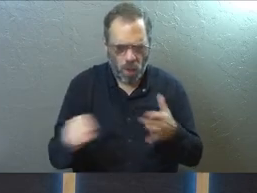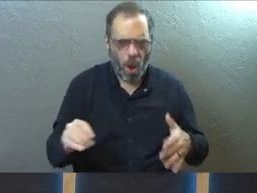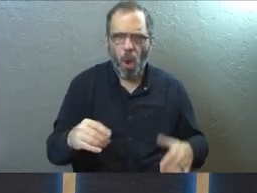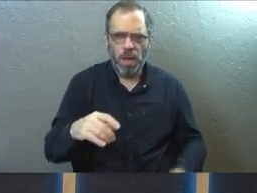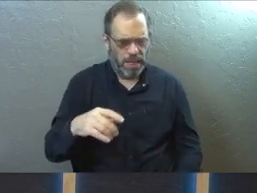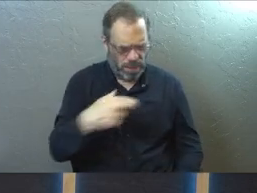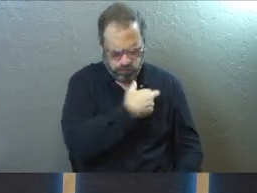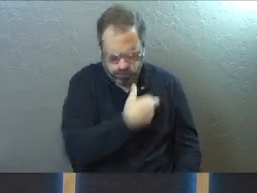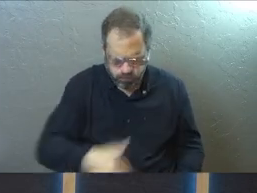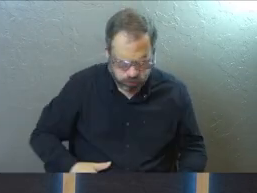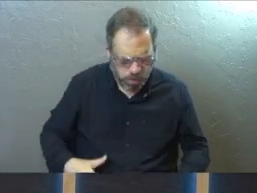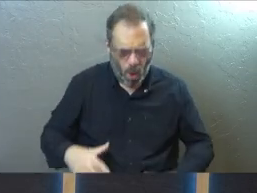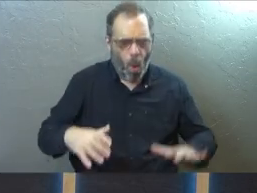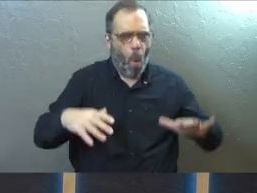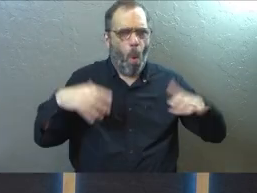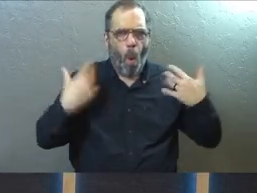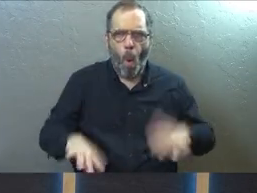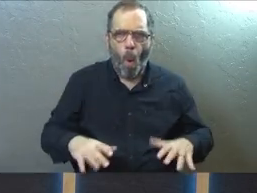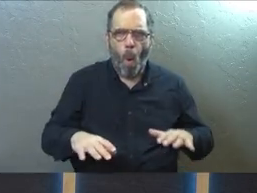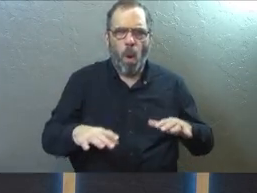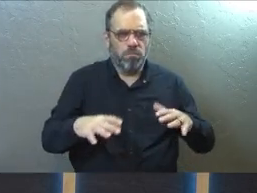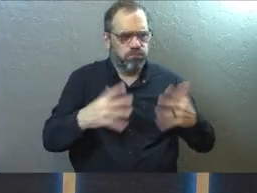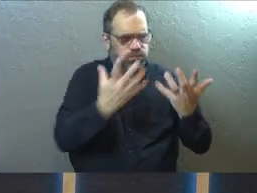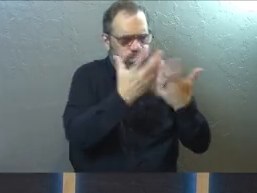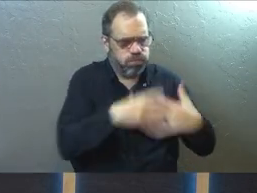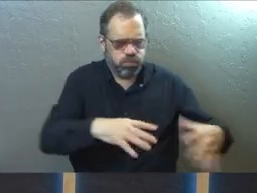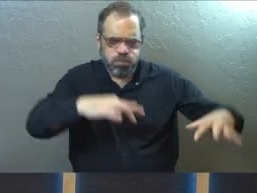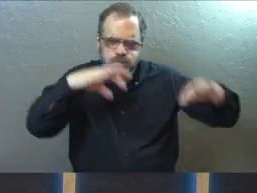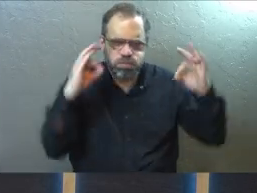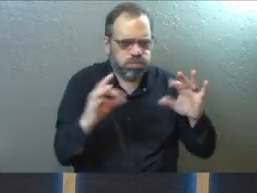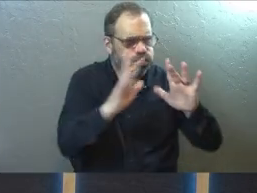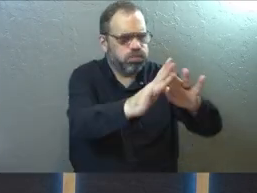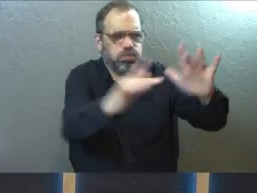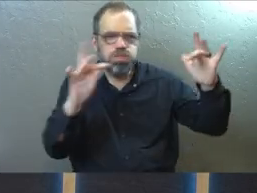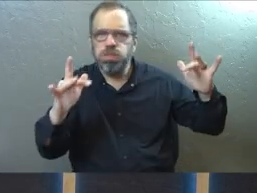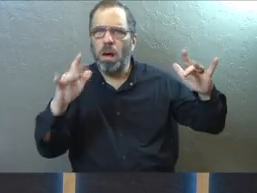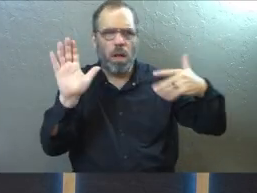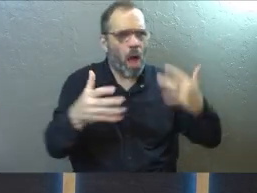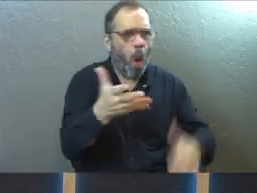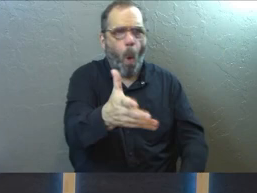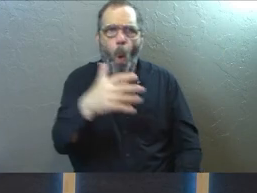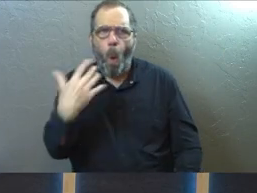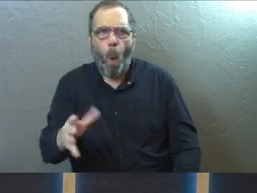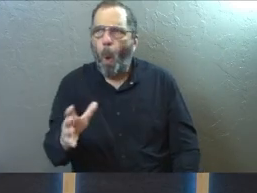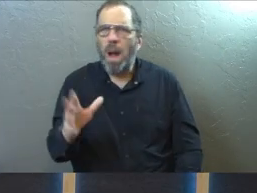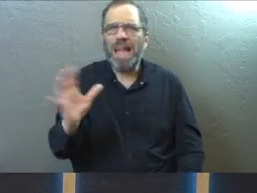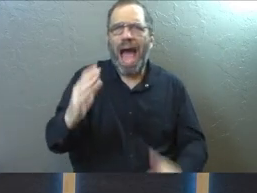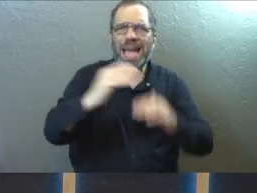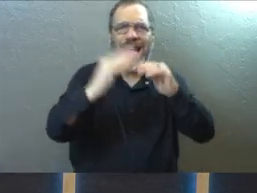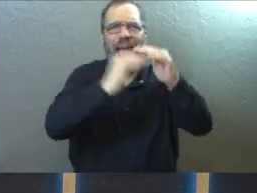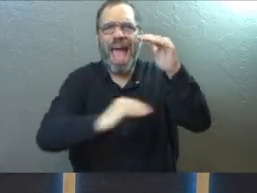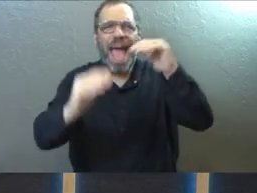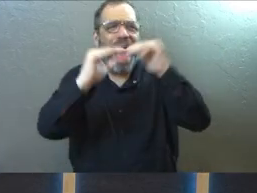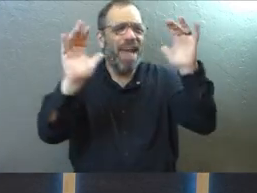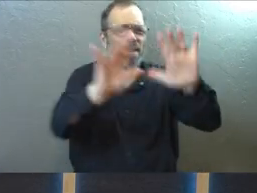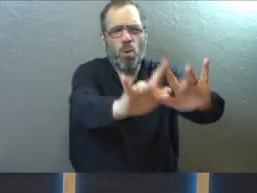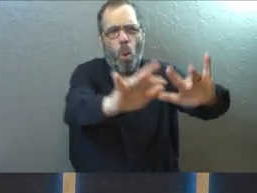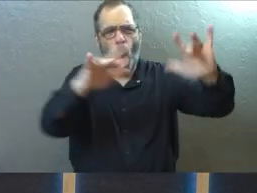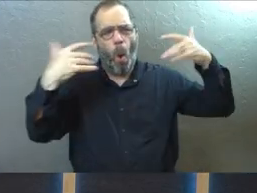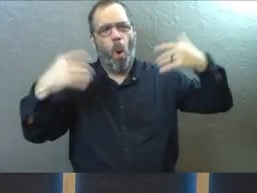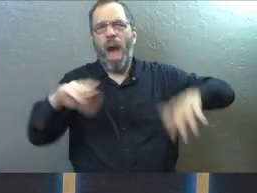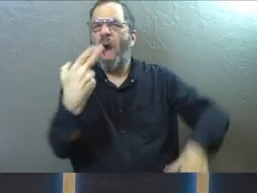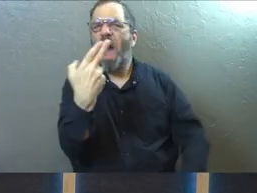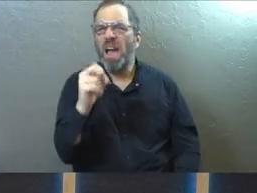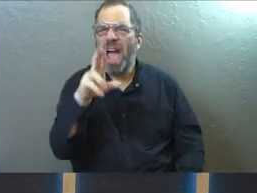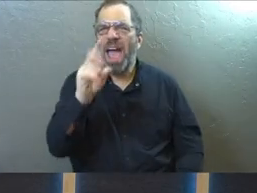these royal robes that were somehow sequenced, and they were reflecting the light, and it looked like it was kind of like heavenly glory coming off of